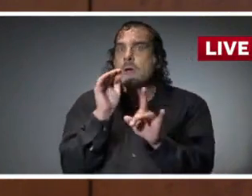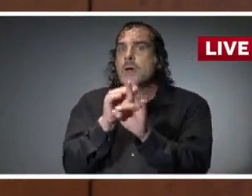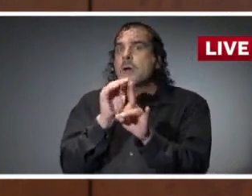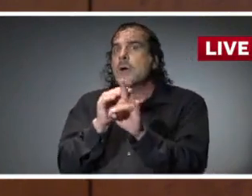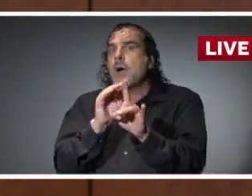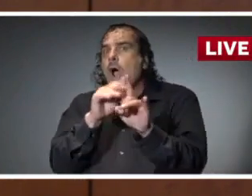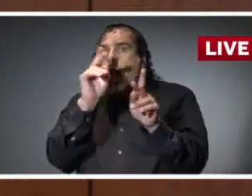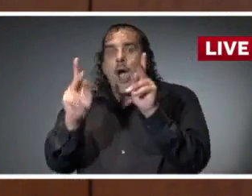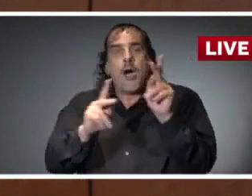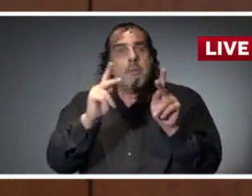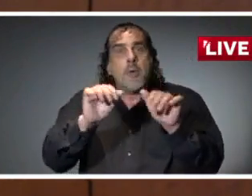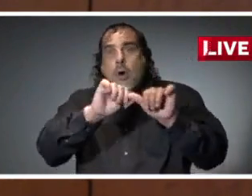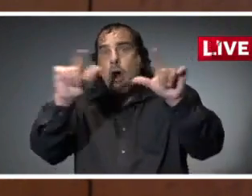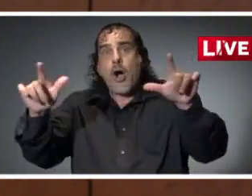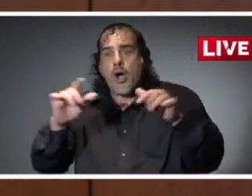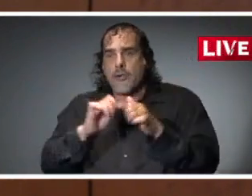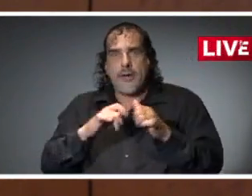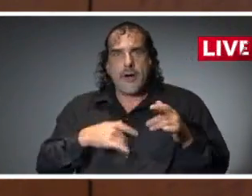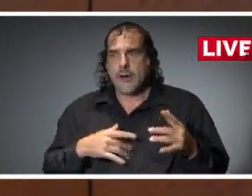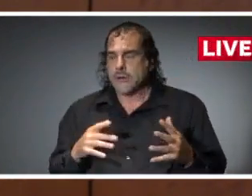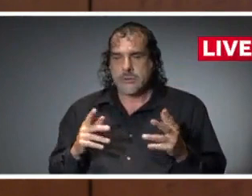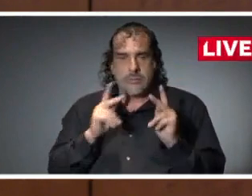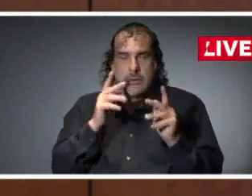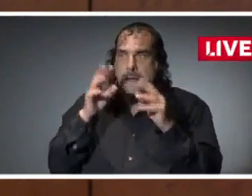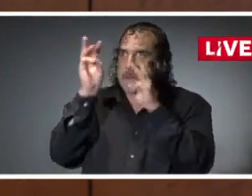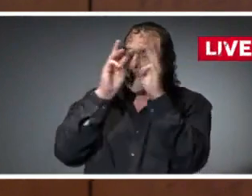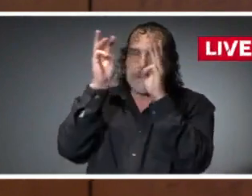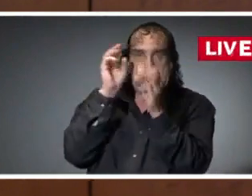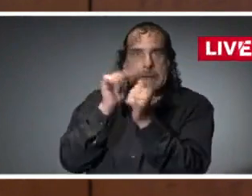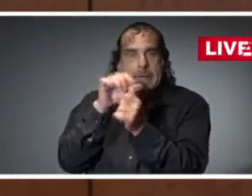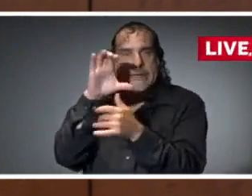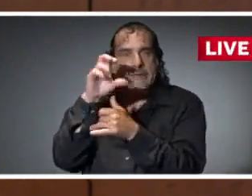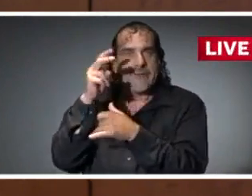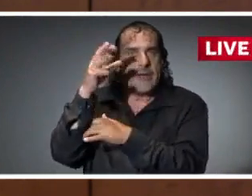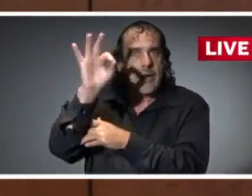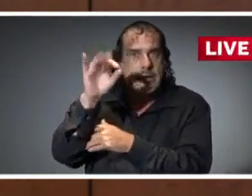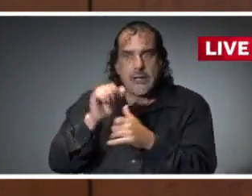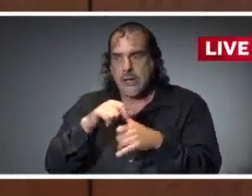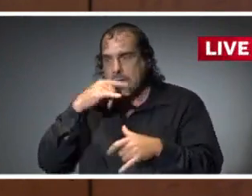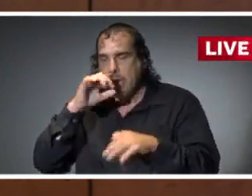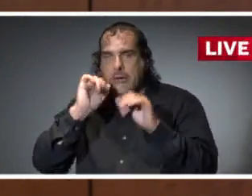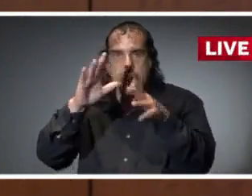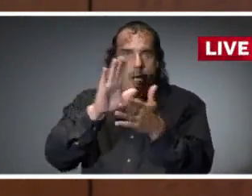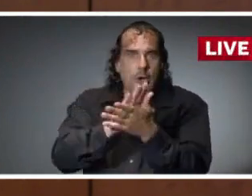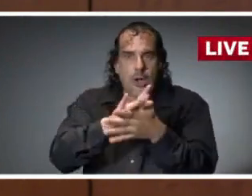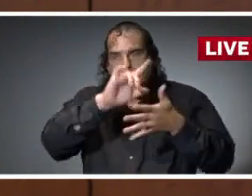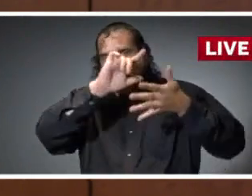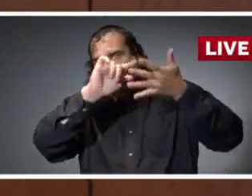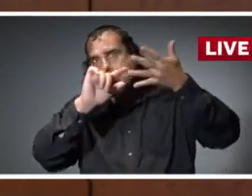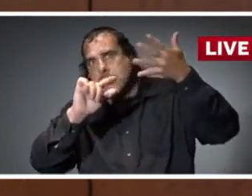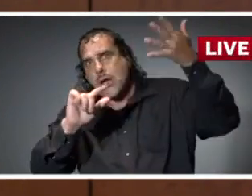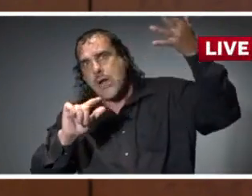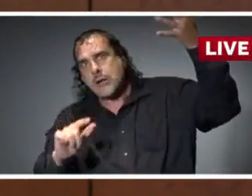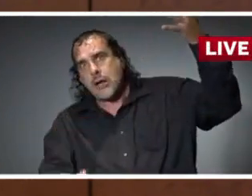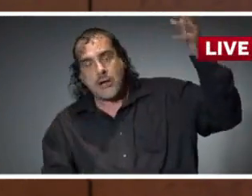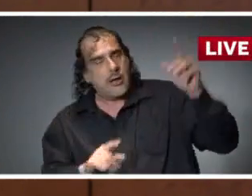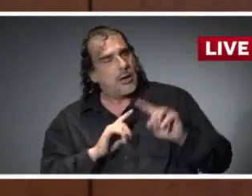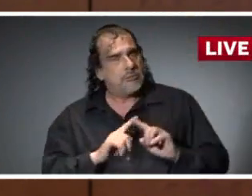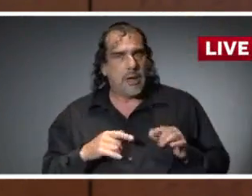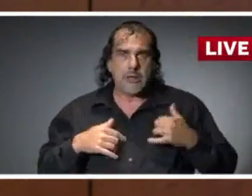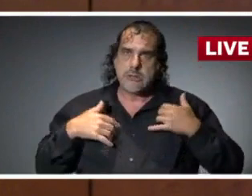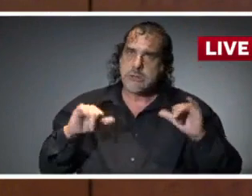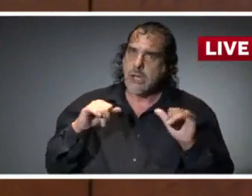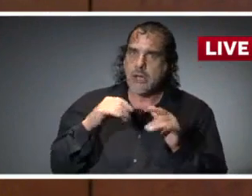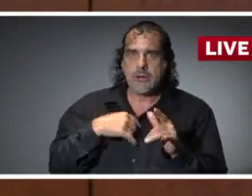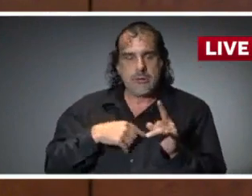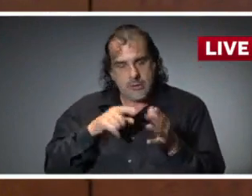there are a number of distractions that everybody's dealing with now with COVID, kids going back to school, so forth and so on. It is important that you remember to